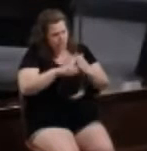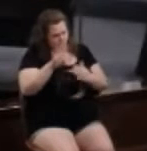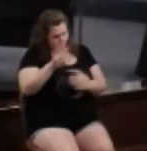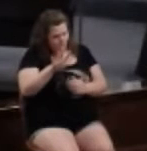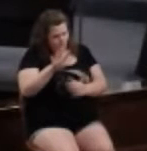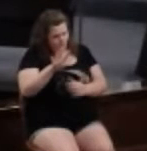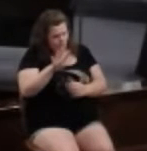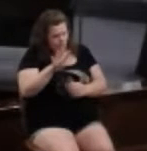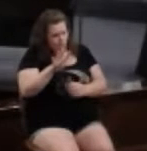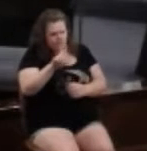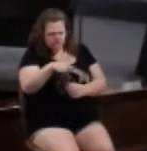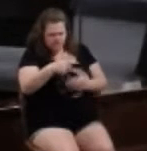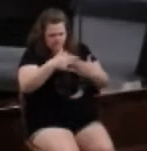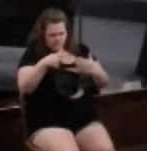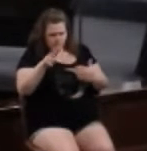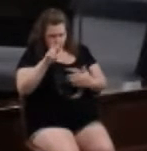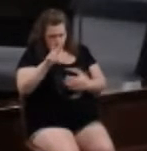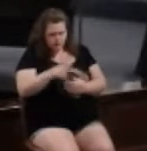just verse 2.